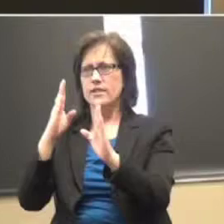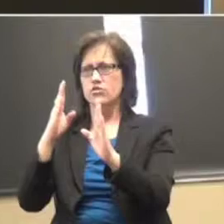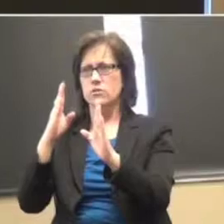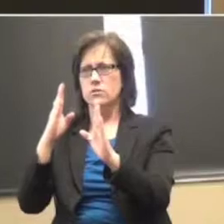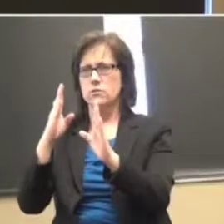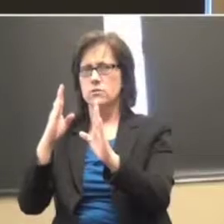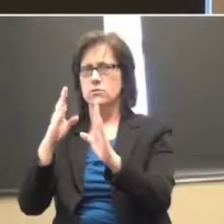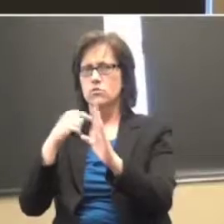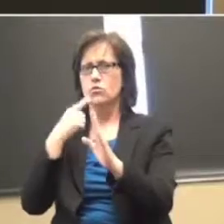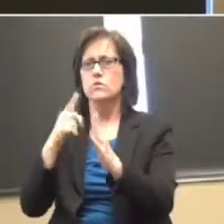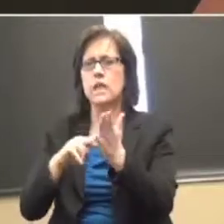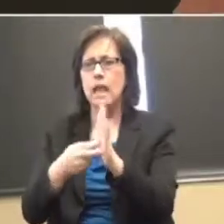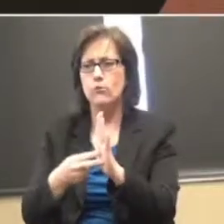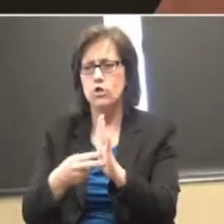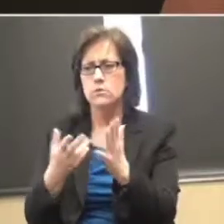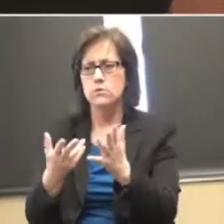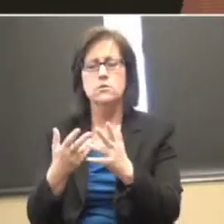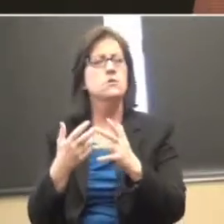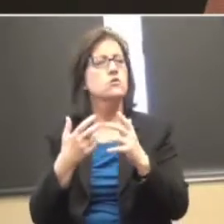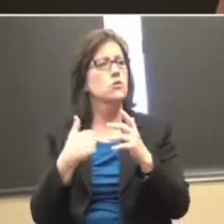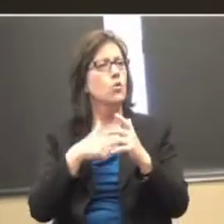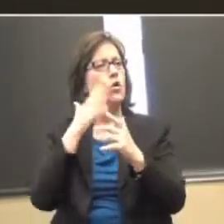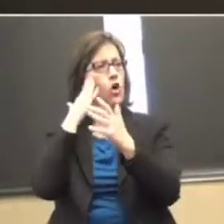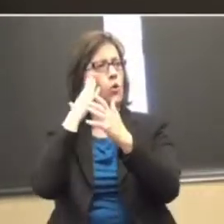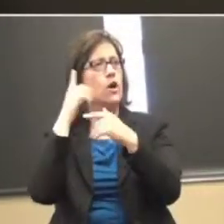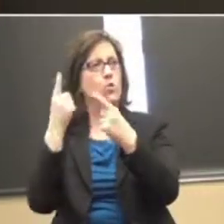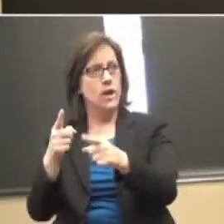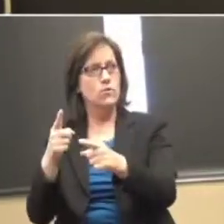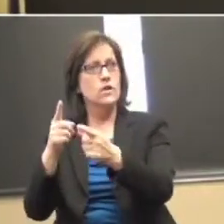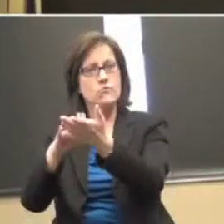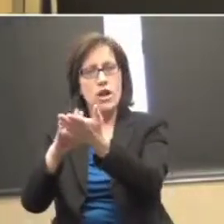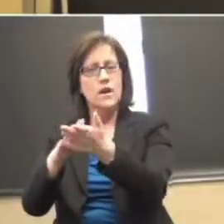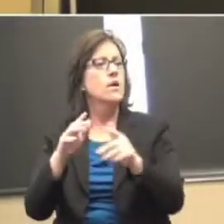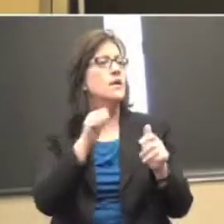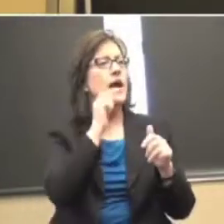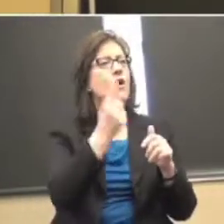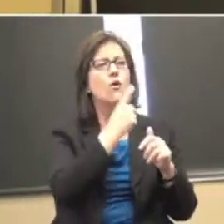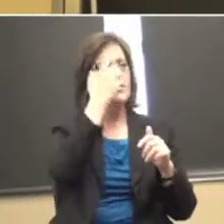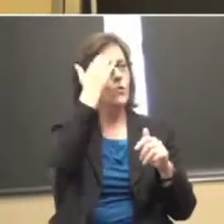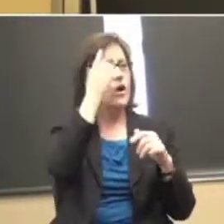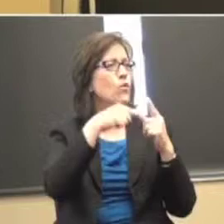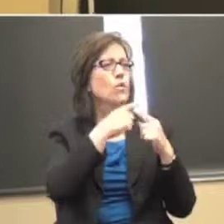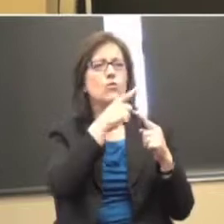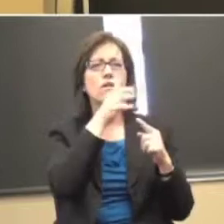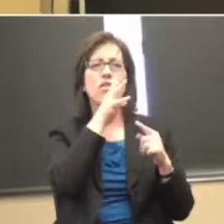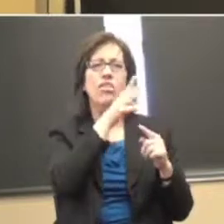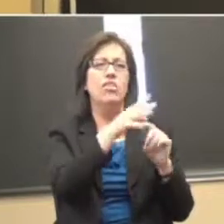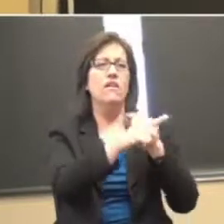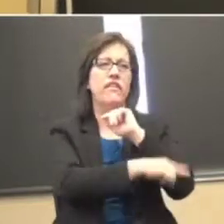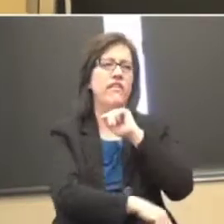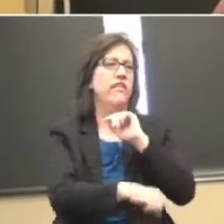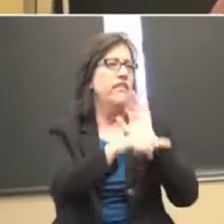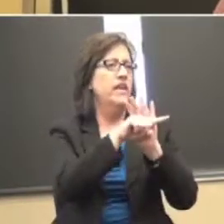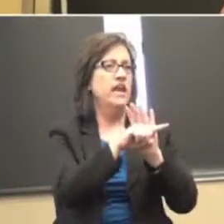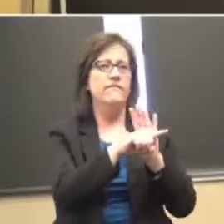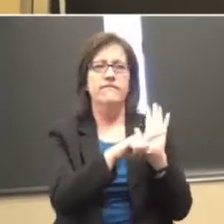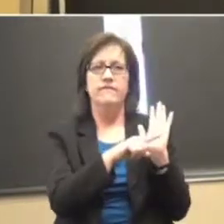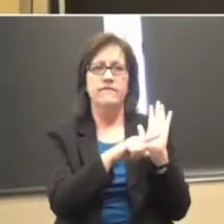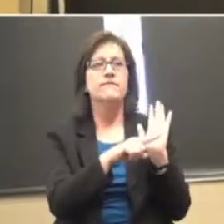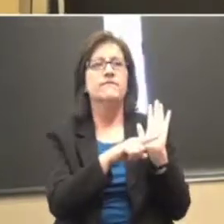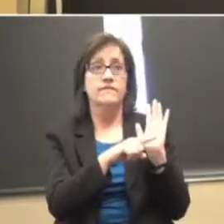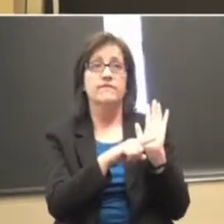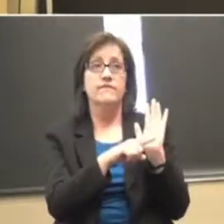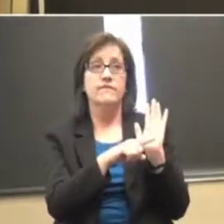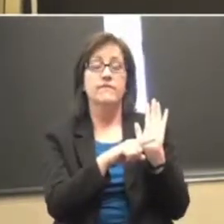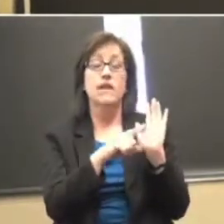so we're aware of when we're praising. We're not always aware of when we're reprimanding. So it can be a real powerful tool.